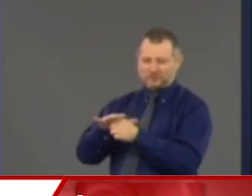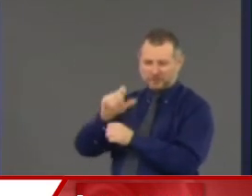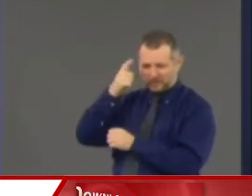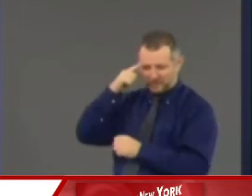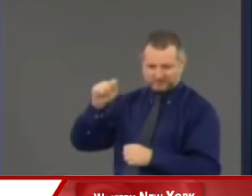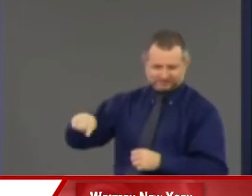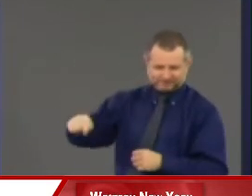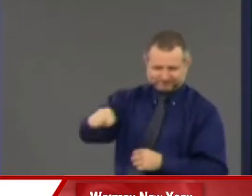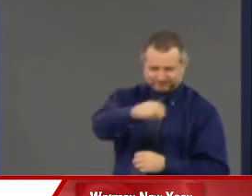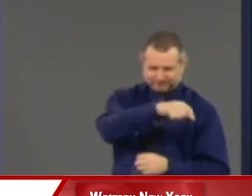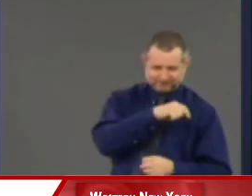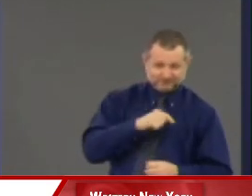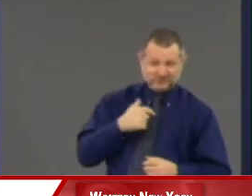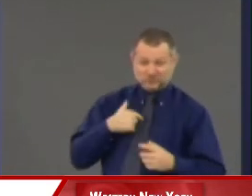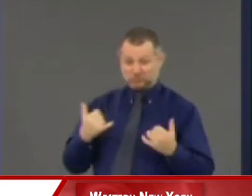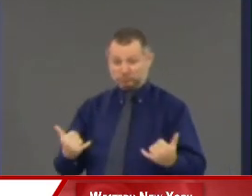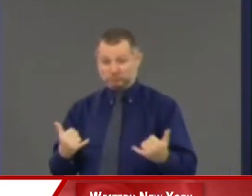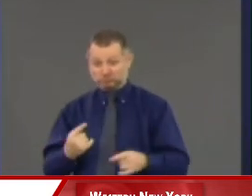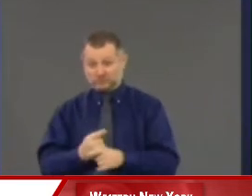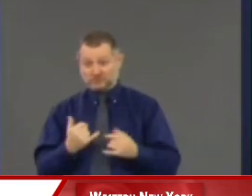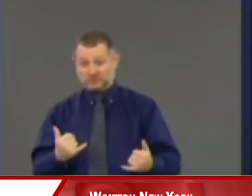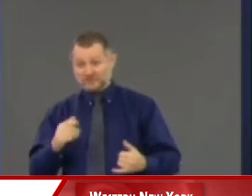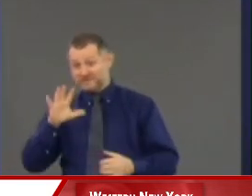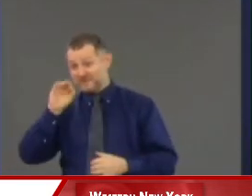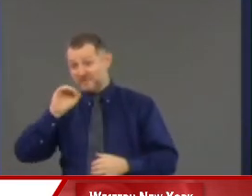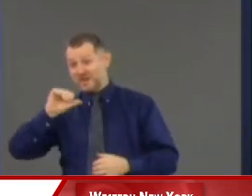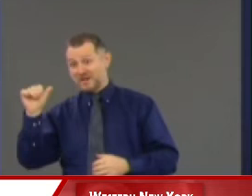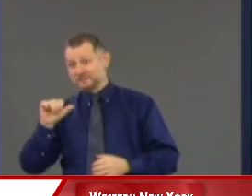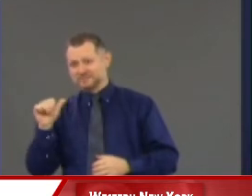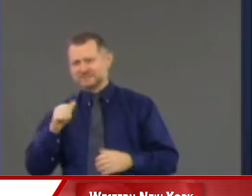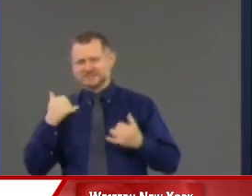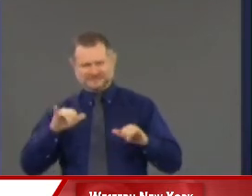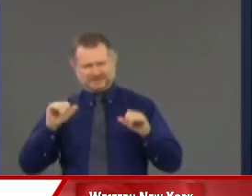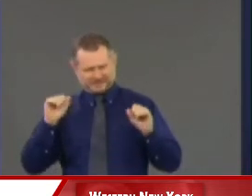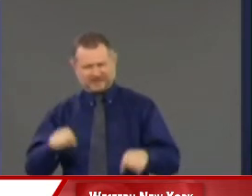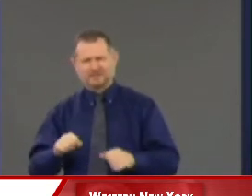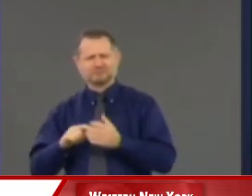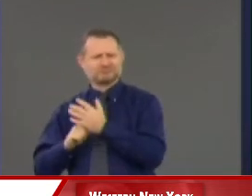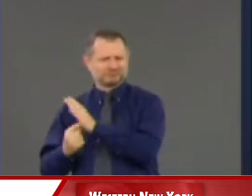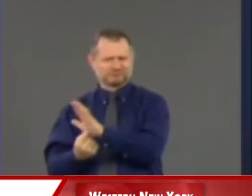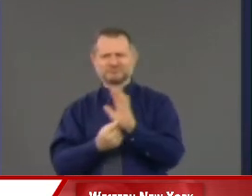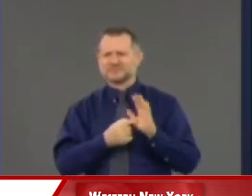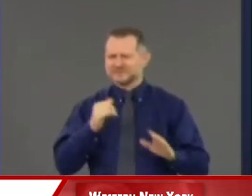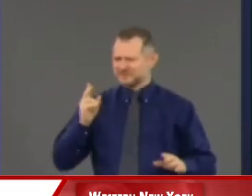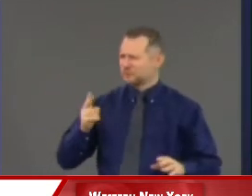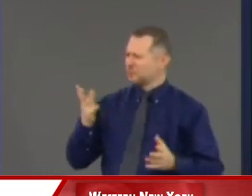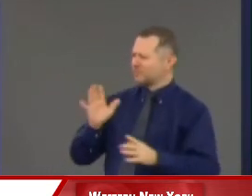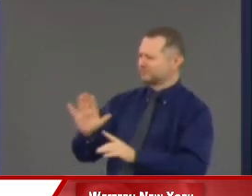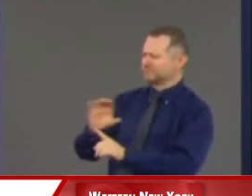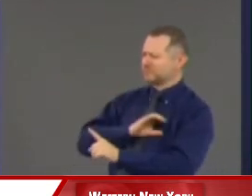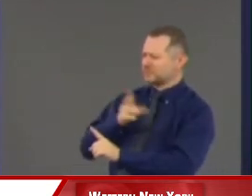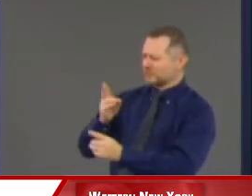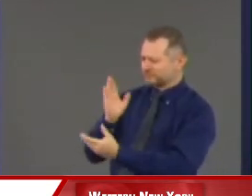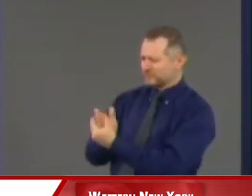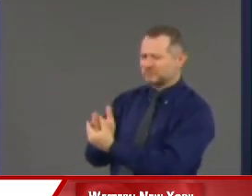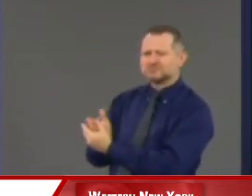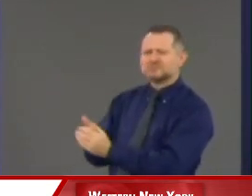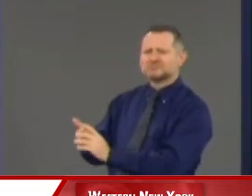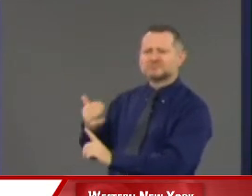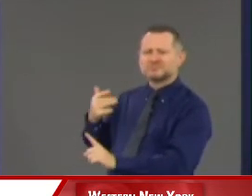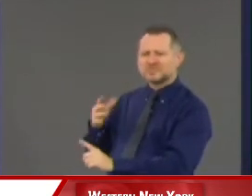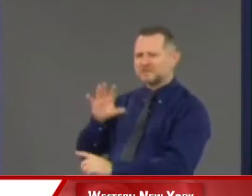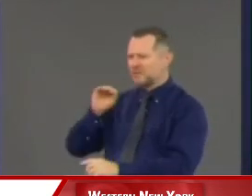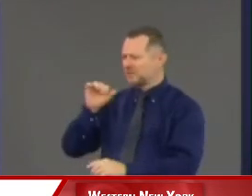believe today 50A stops them from releasing disciplinary records. Today, I don't believe the law does it.